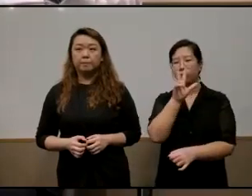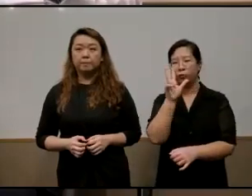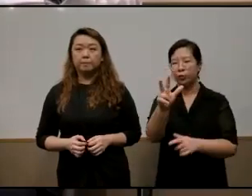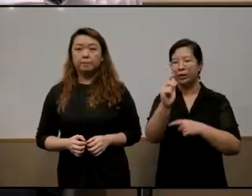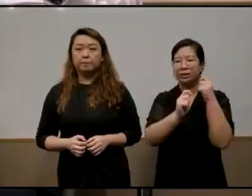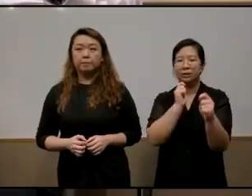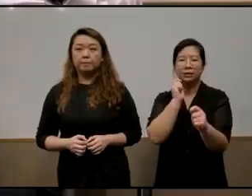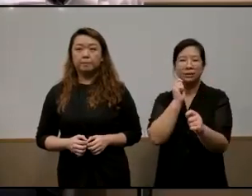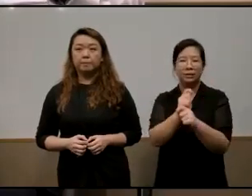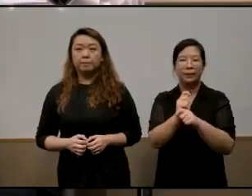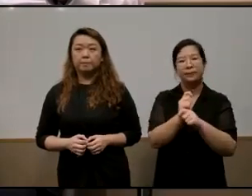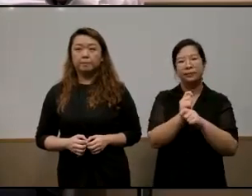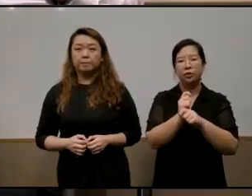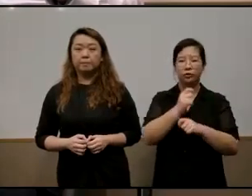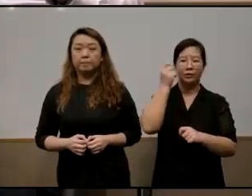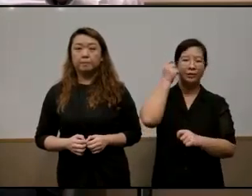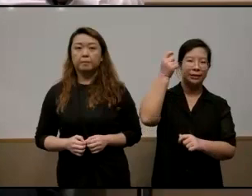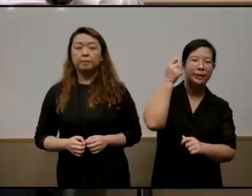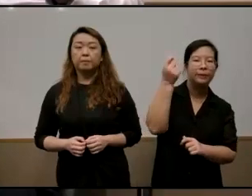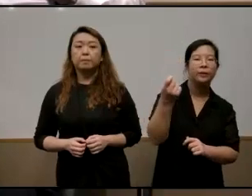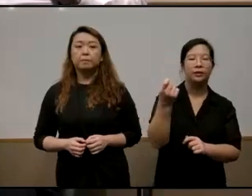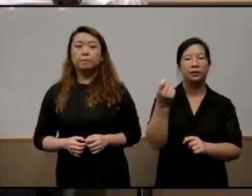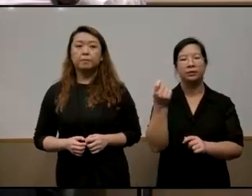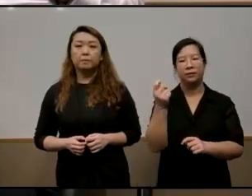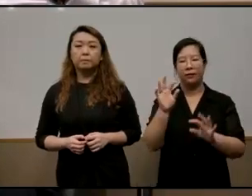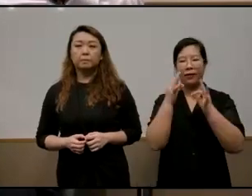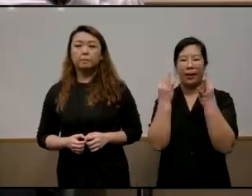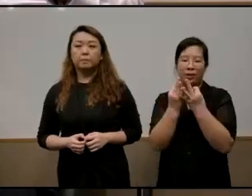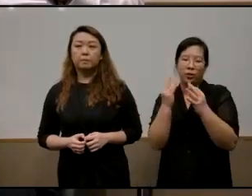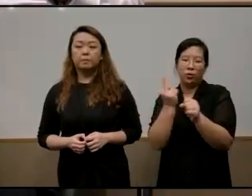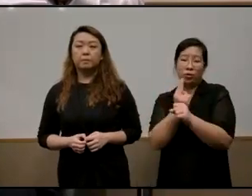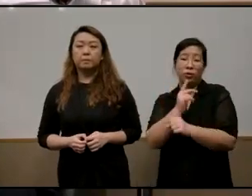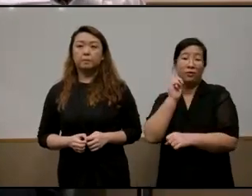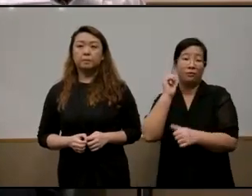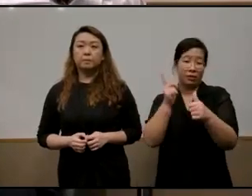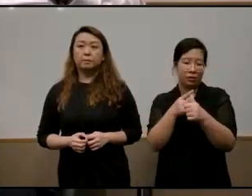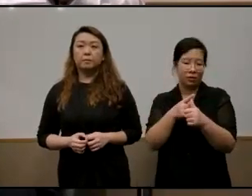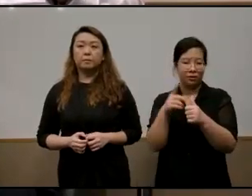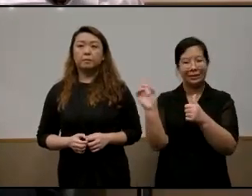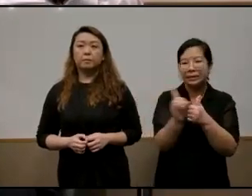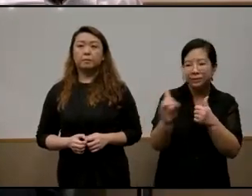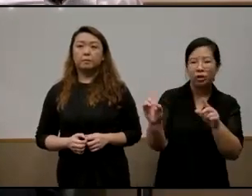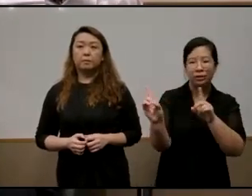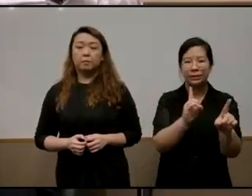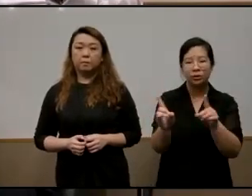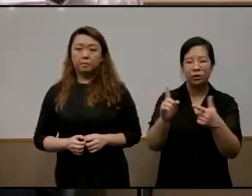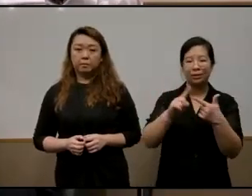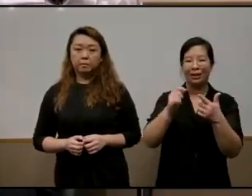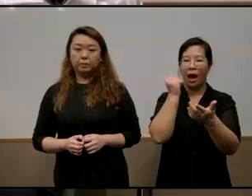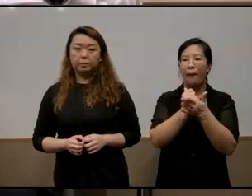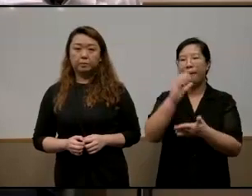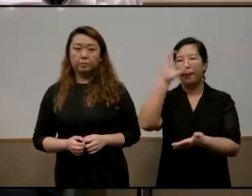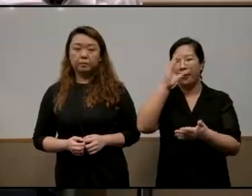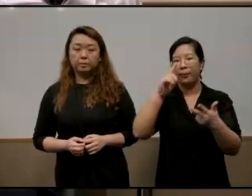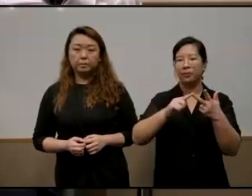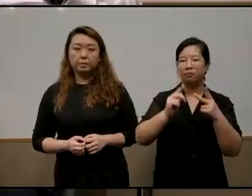of pedagogy pedagogic approaches families adopt and one of these is disciplinary uh help seeking and thirdly